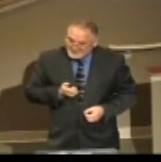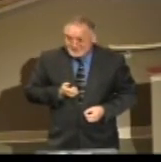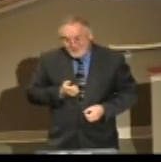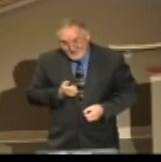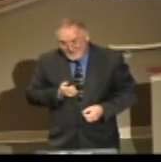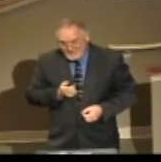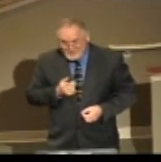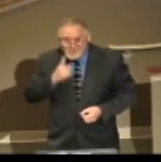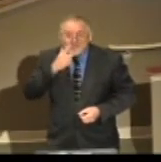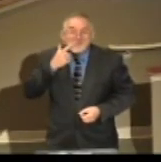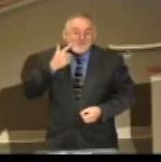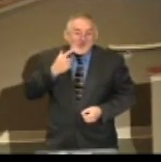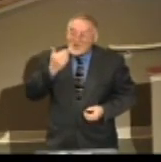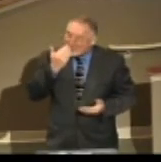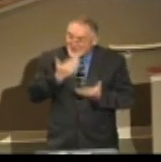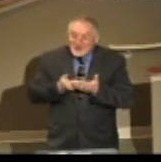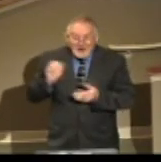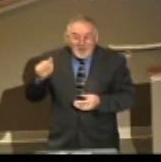Pretty good apple.